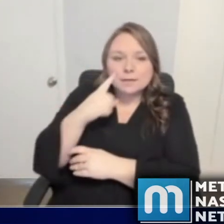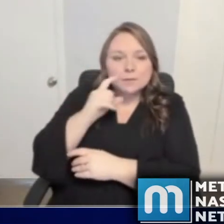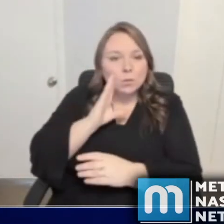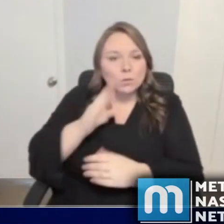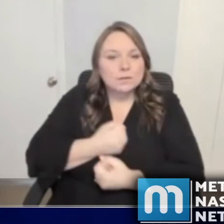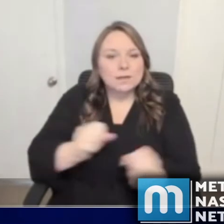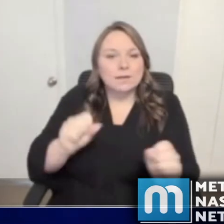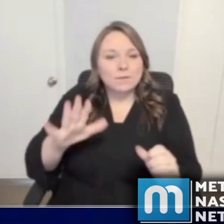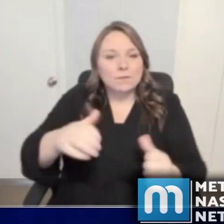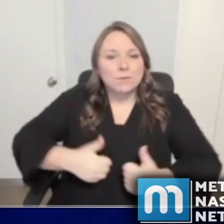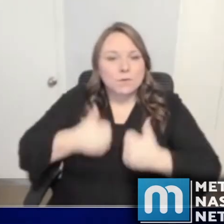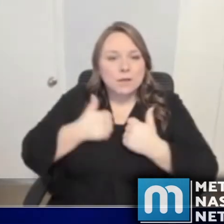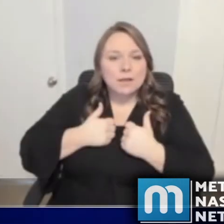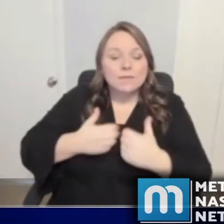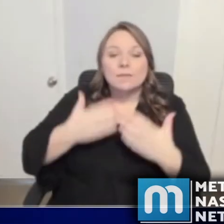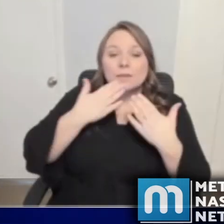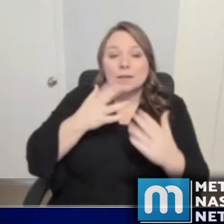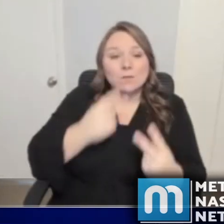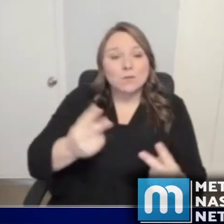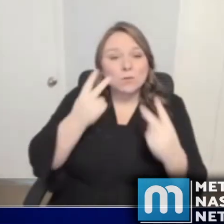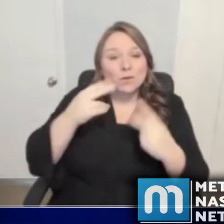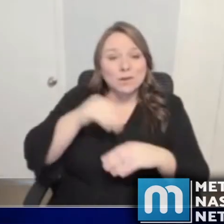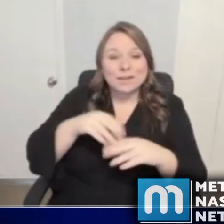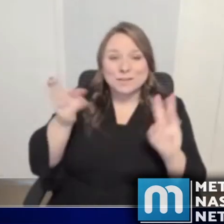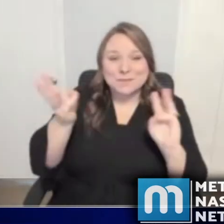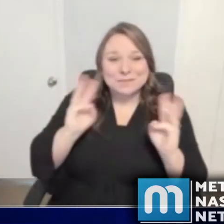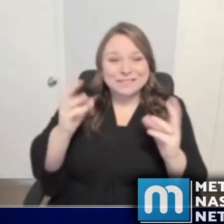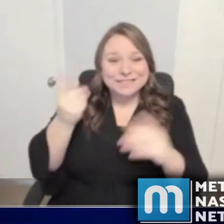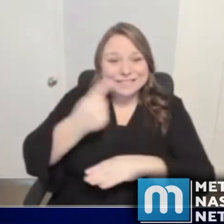Thank you all for joining us on this wintery day, and I'll turn it over to Brian now.